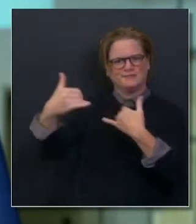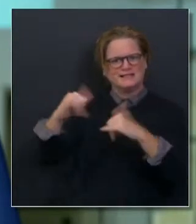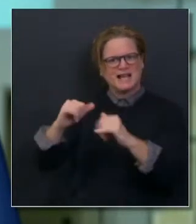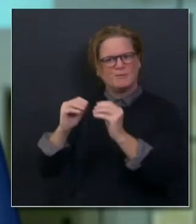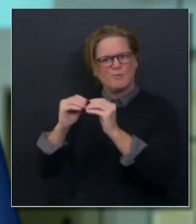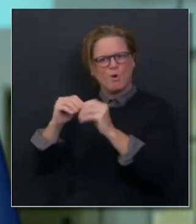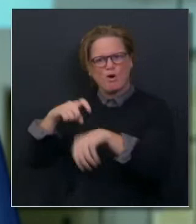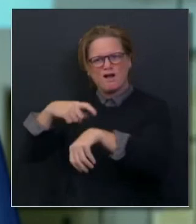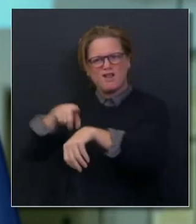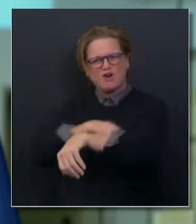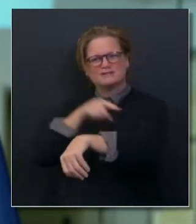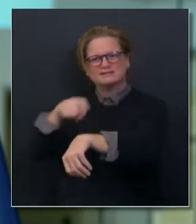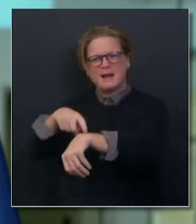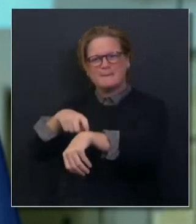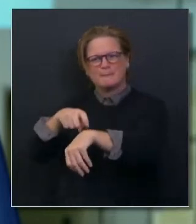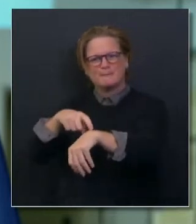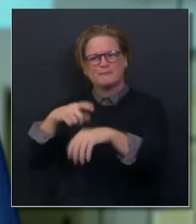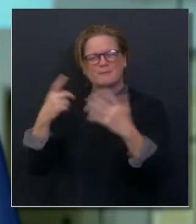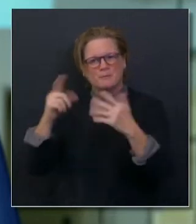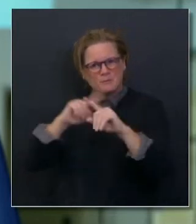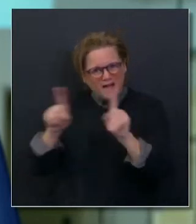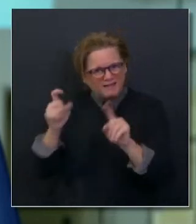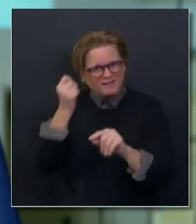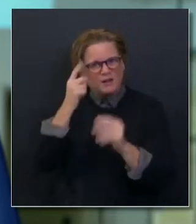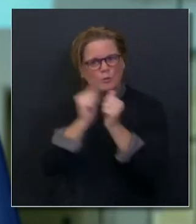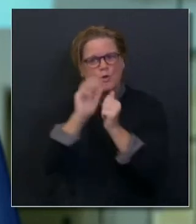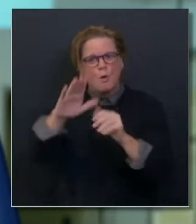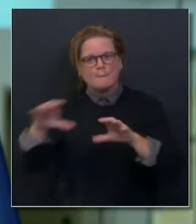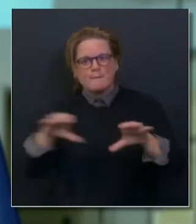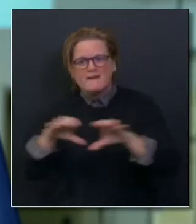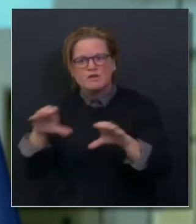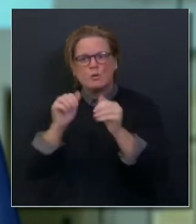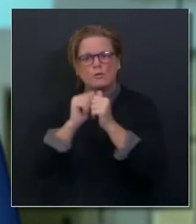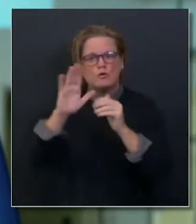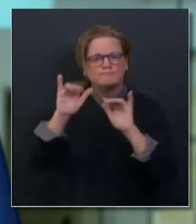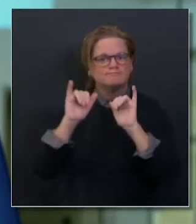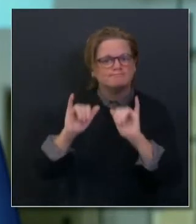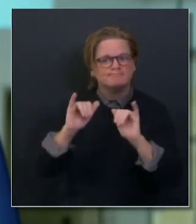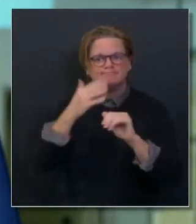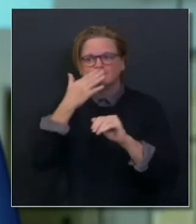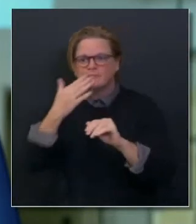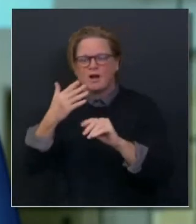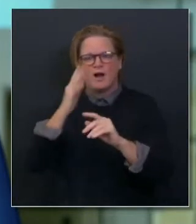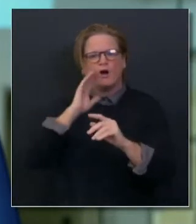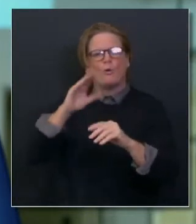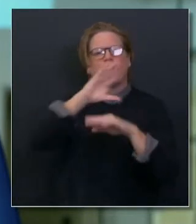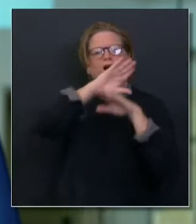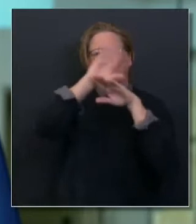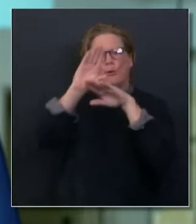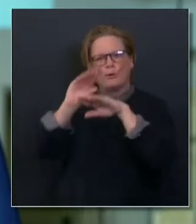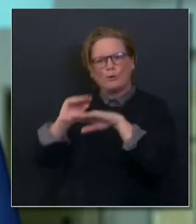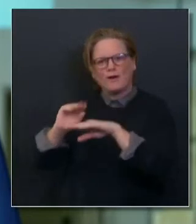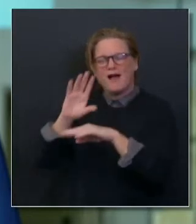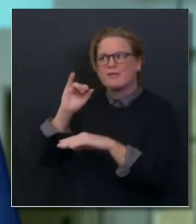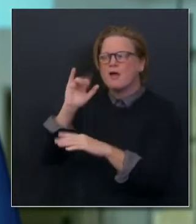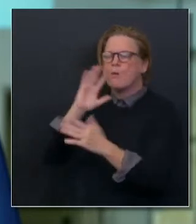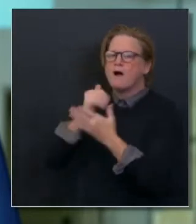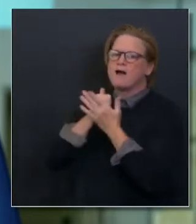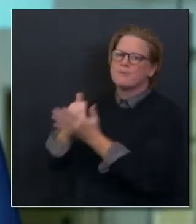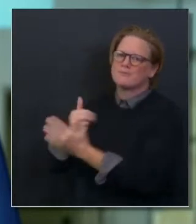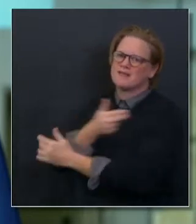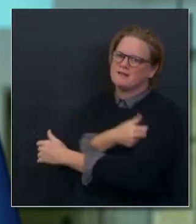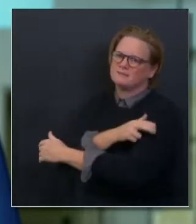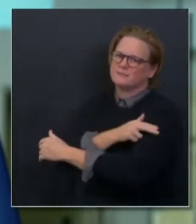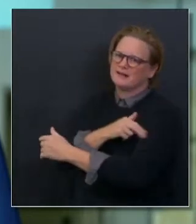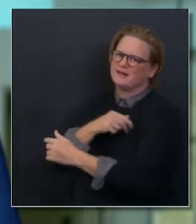will. And that is, I think, going to be our best way to support the staffing issues that have been so primary in today's conversation, but